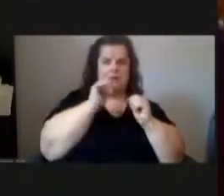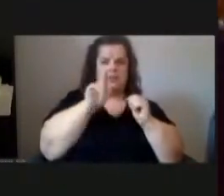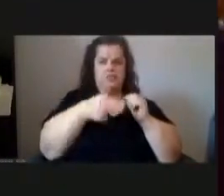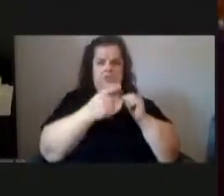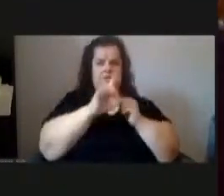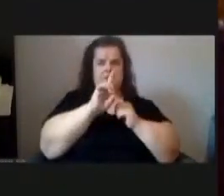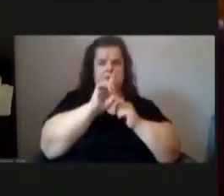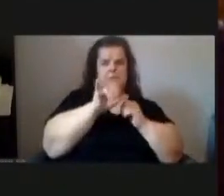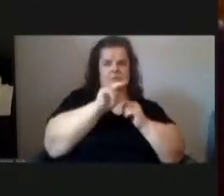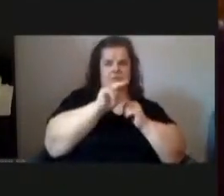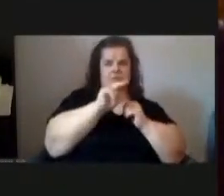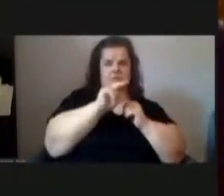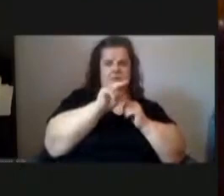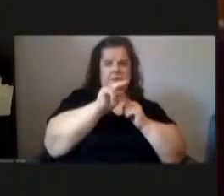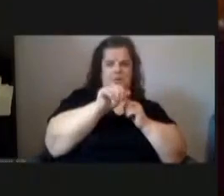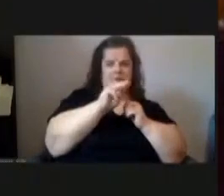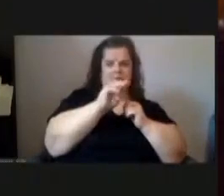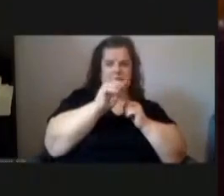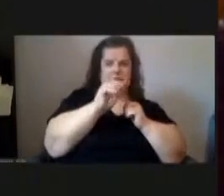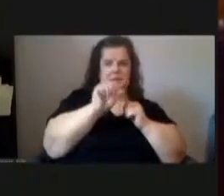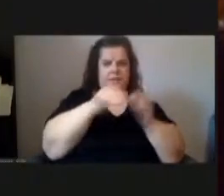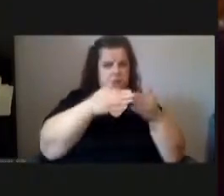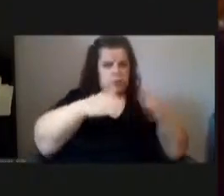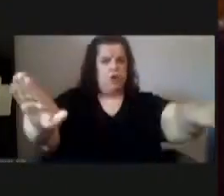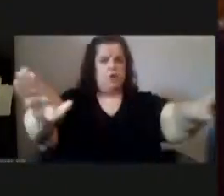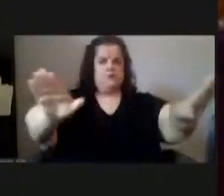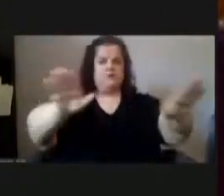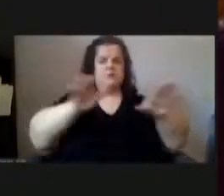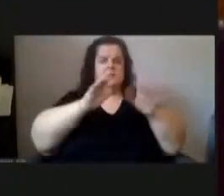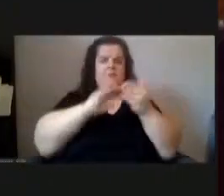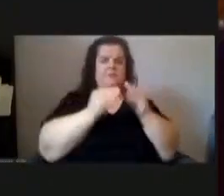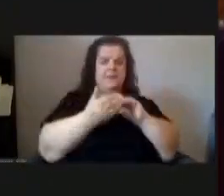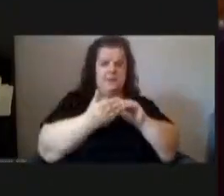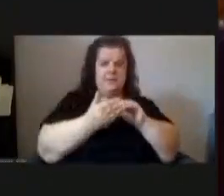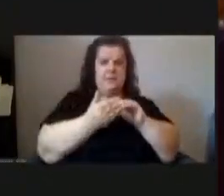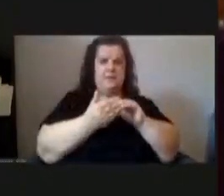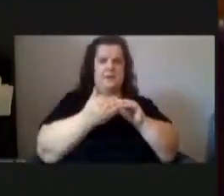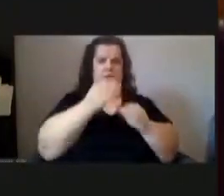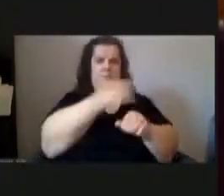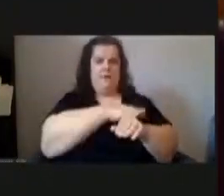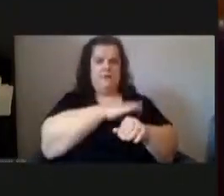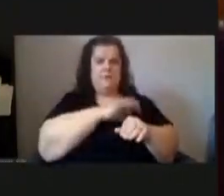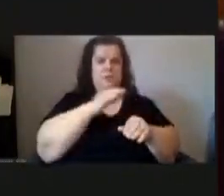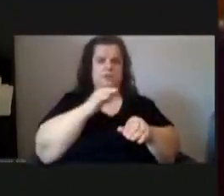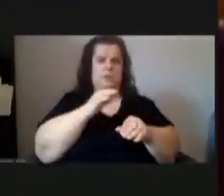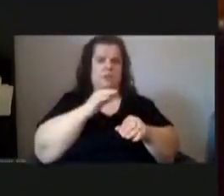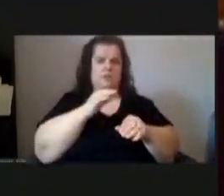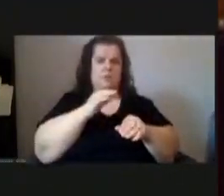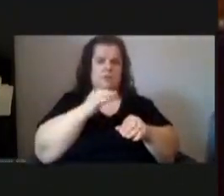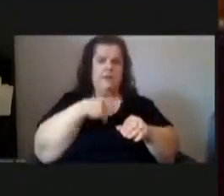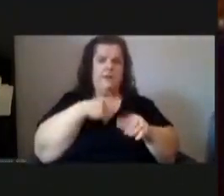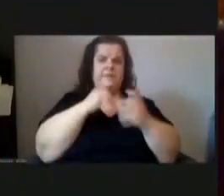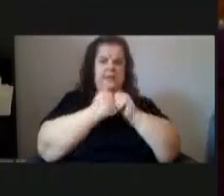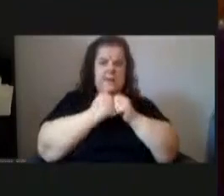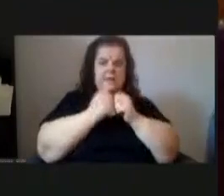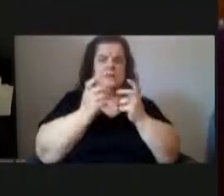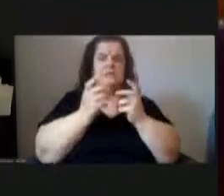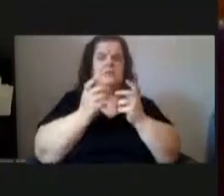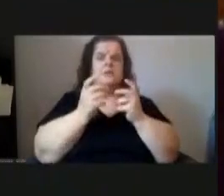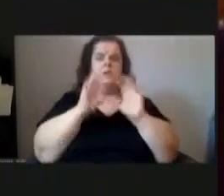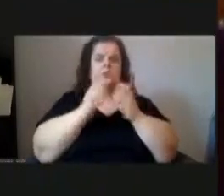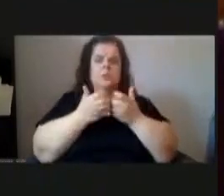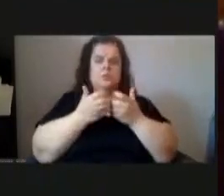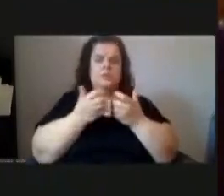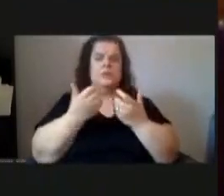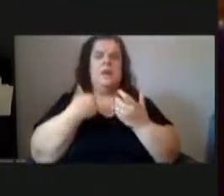hear across it across the table there's concerns across the city of pittsburgh that haven't been previously with elliot athletic association and i just want to say there's a